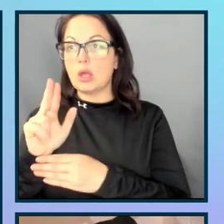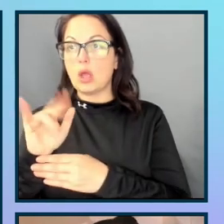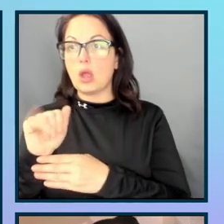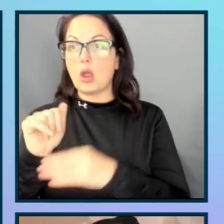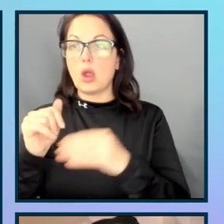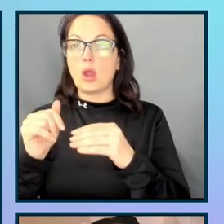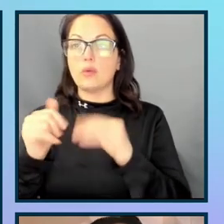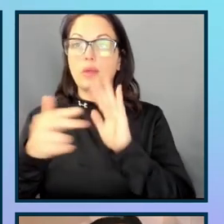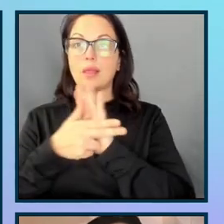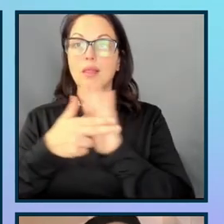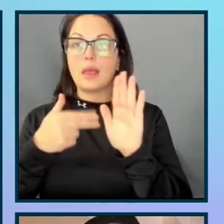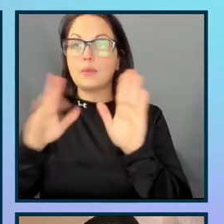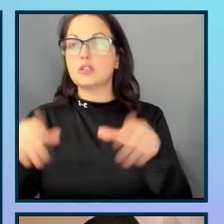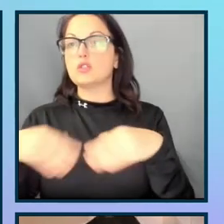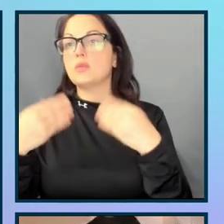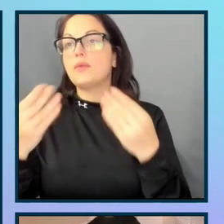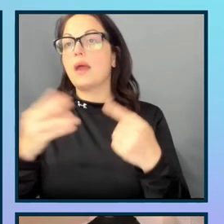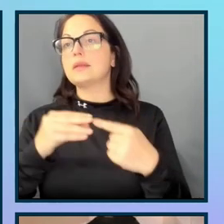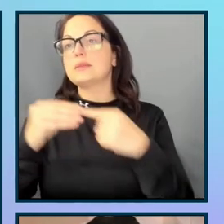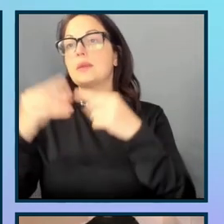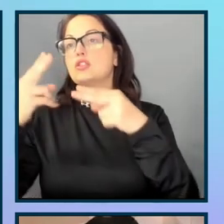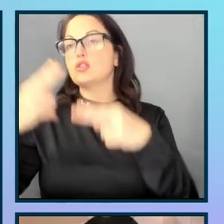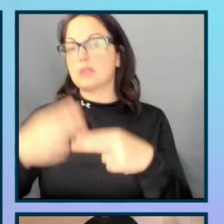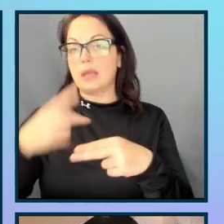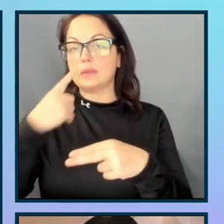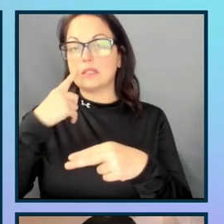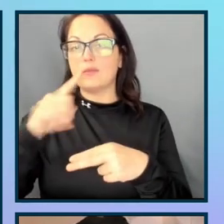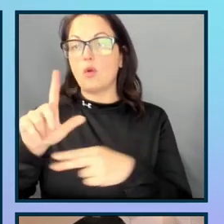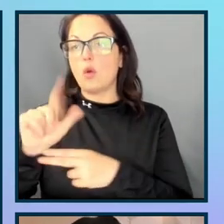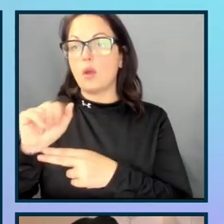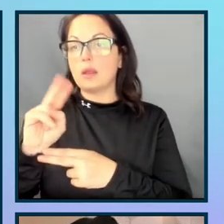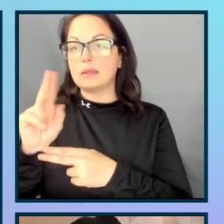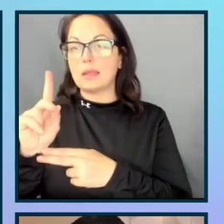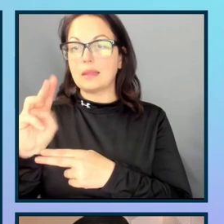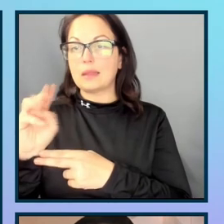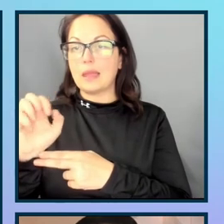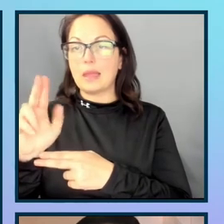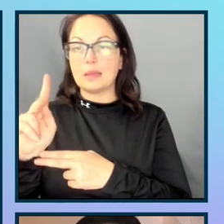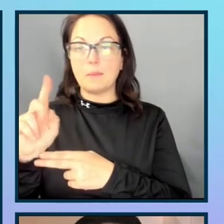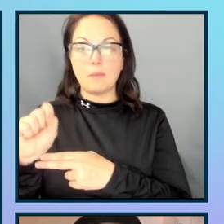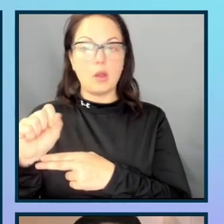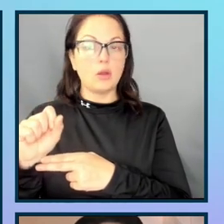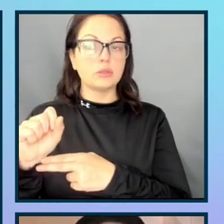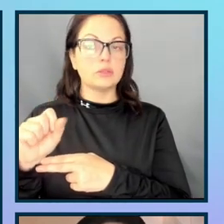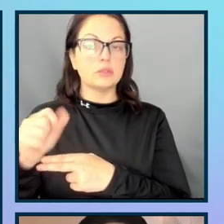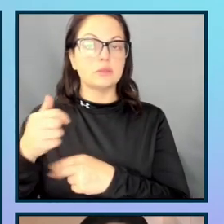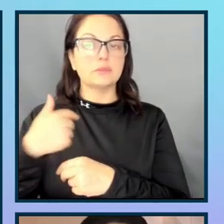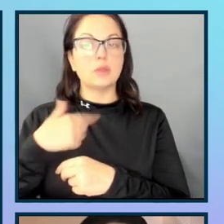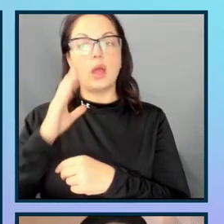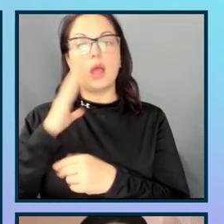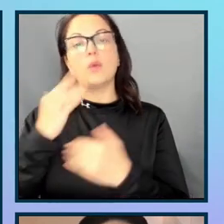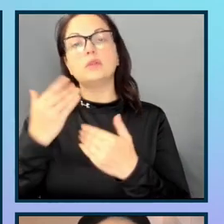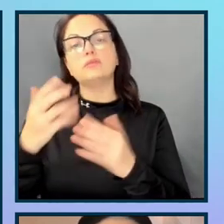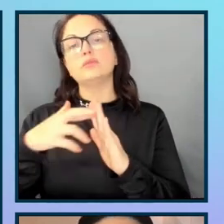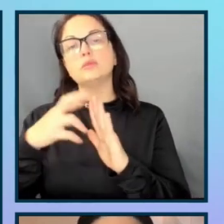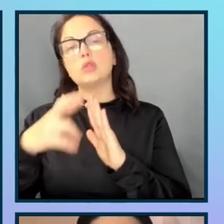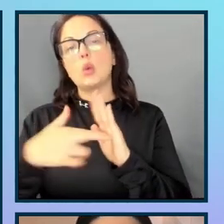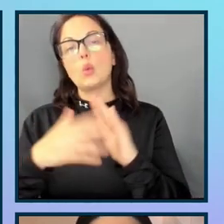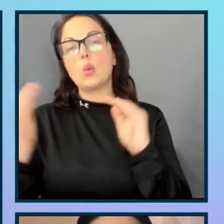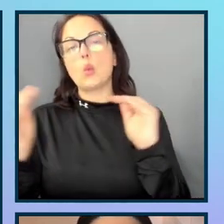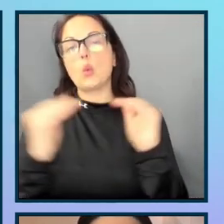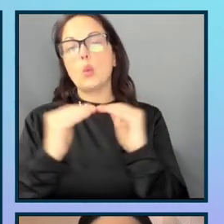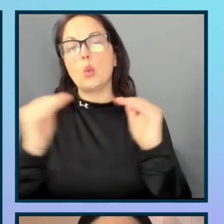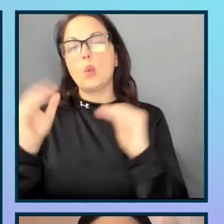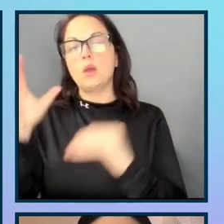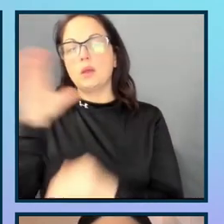unique names for those landmarks. So, I'm going to go ahead onto the first role equals search, which is creating